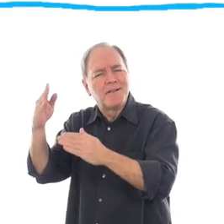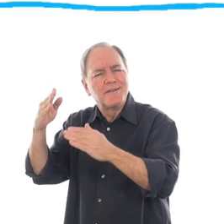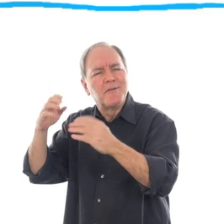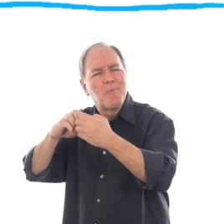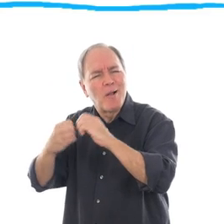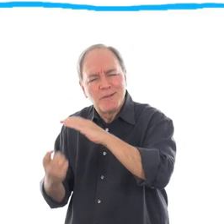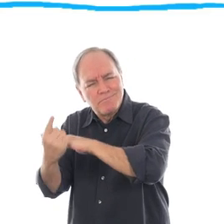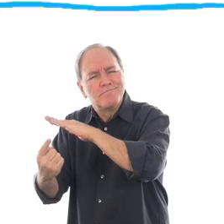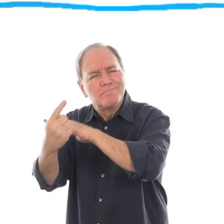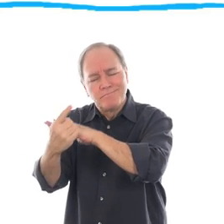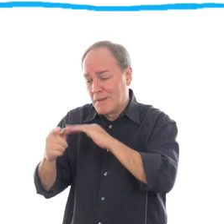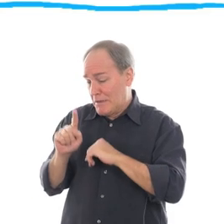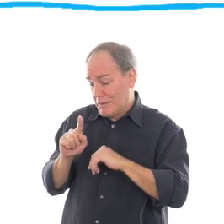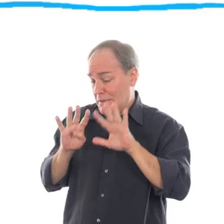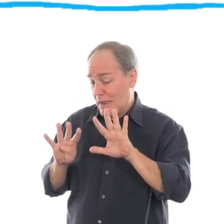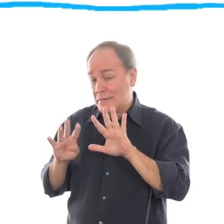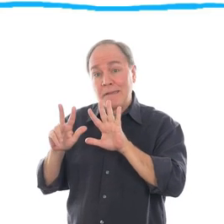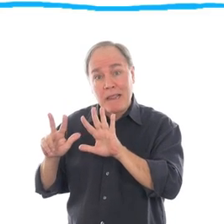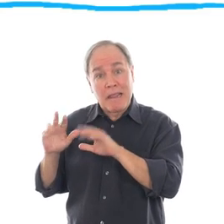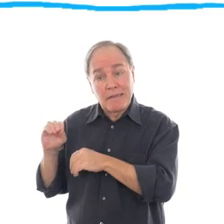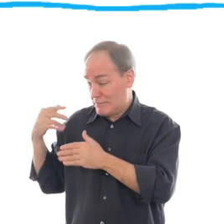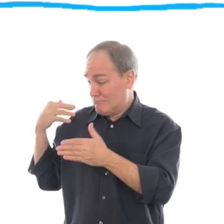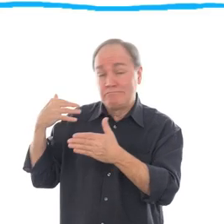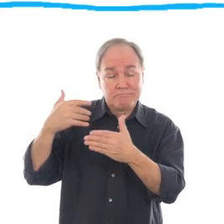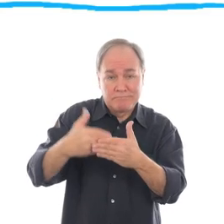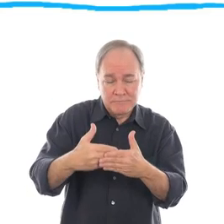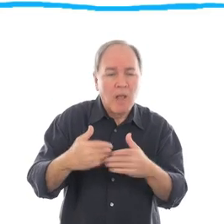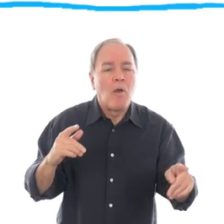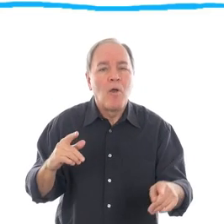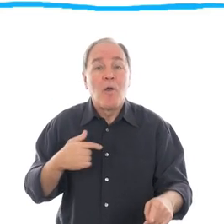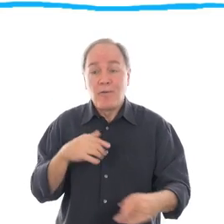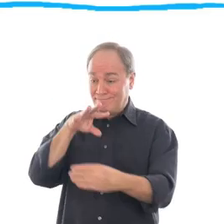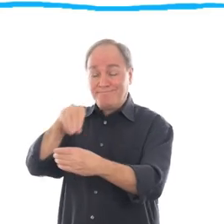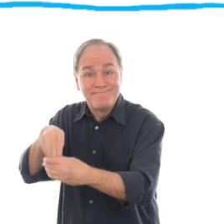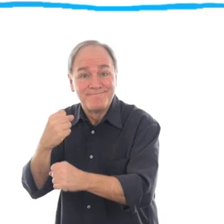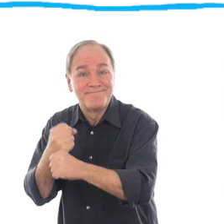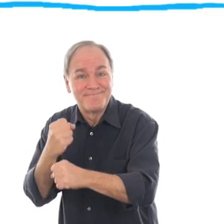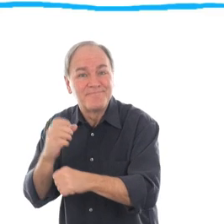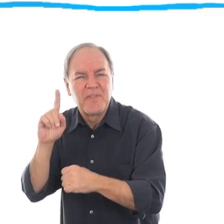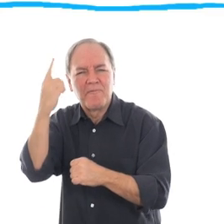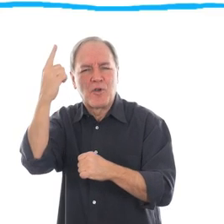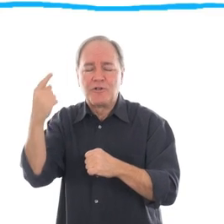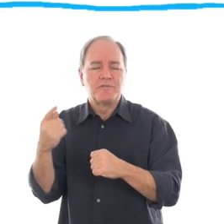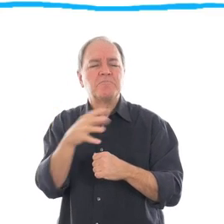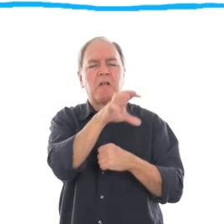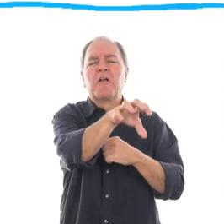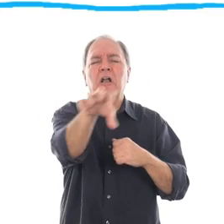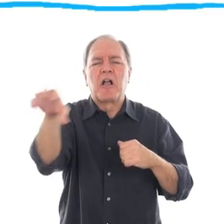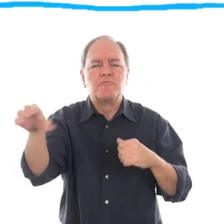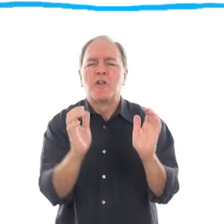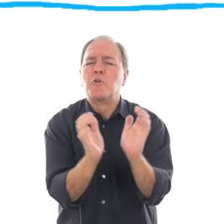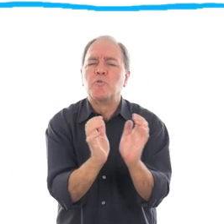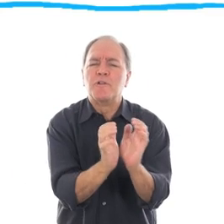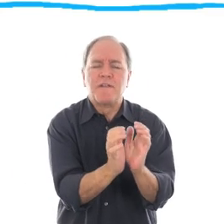1980s. And one of the first was being involved with several country offices that were